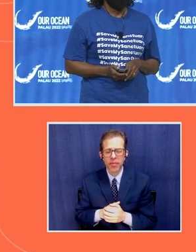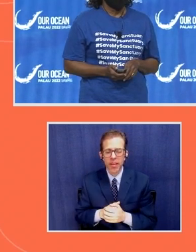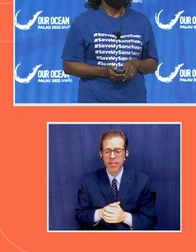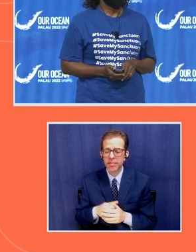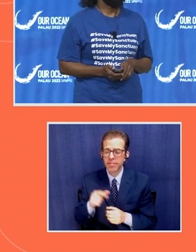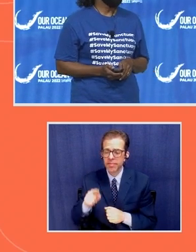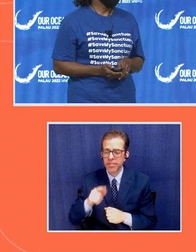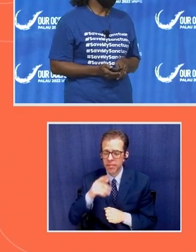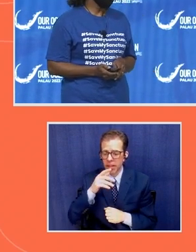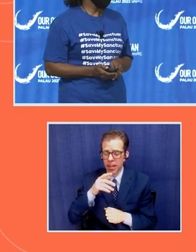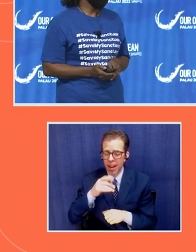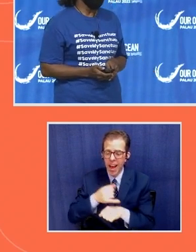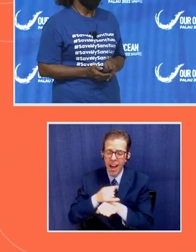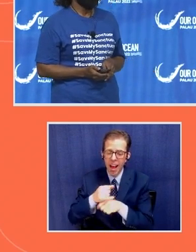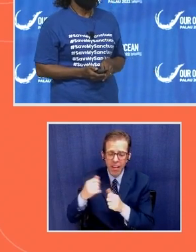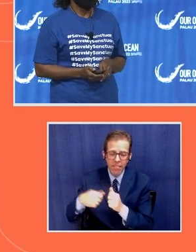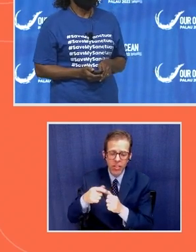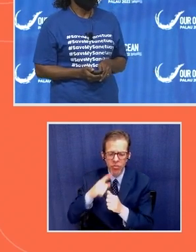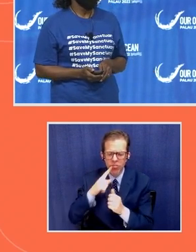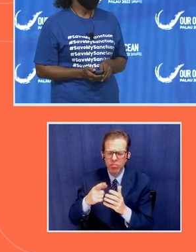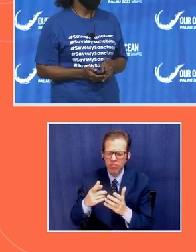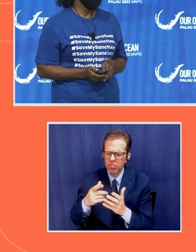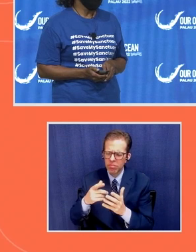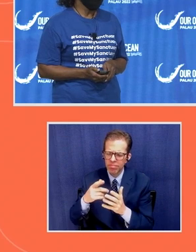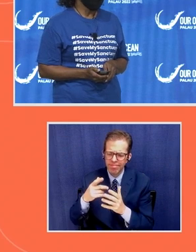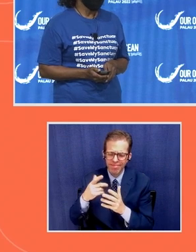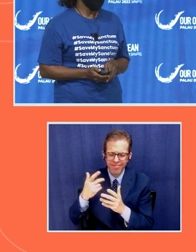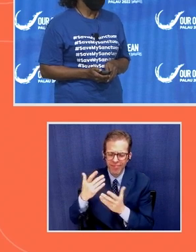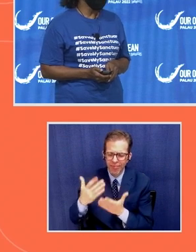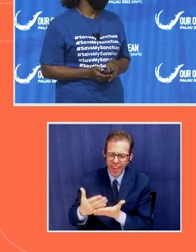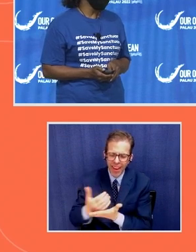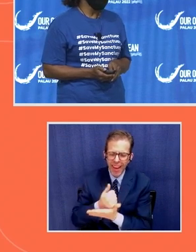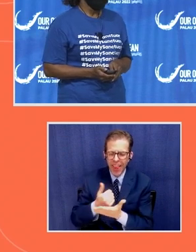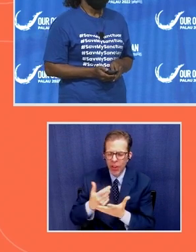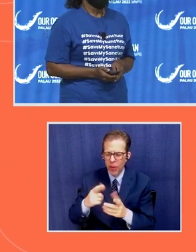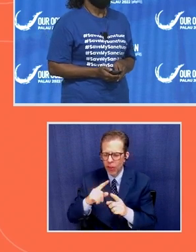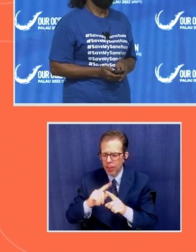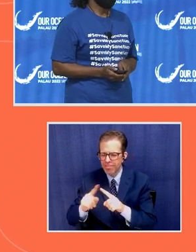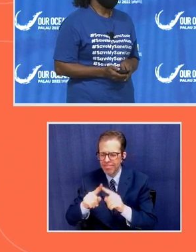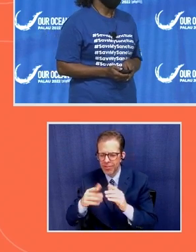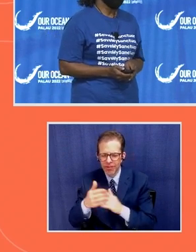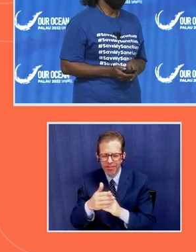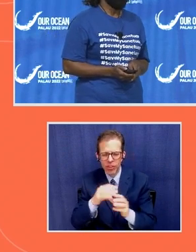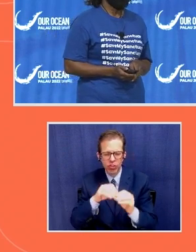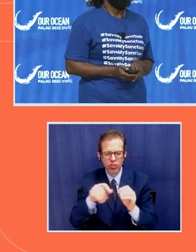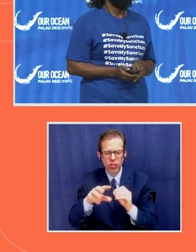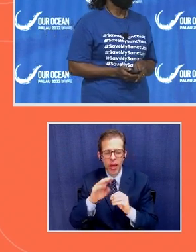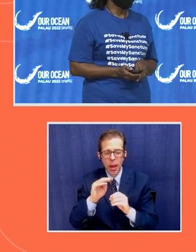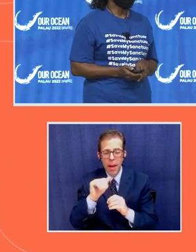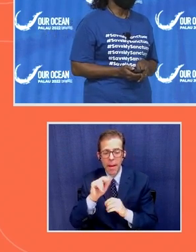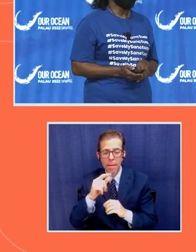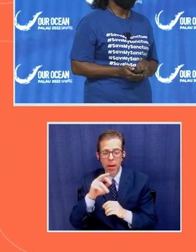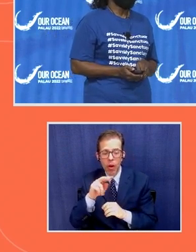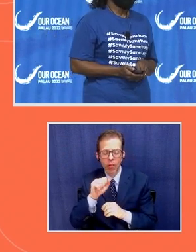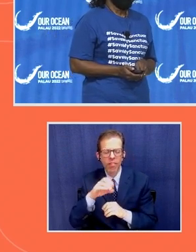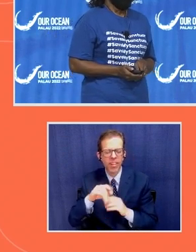of gathering and gleaning invertebrates in mangroves and shallow areas of seagrass.